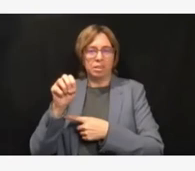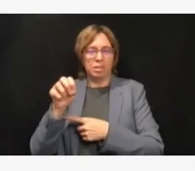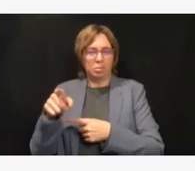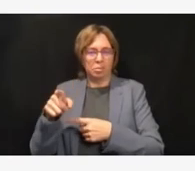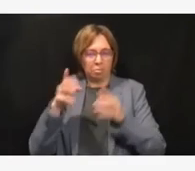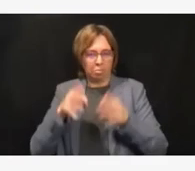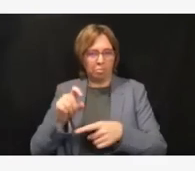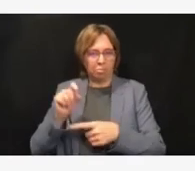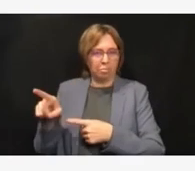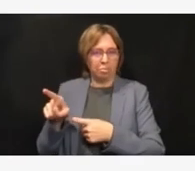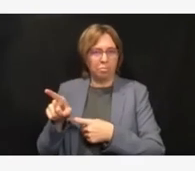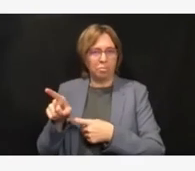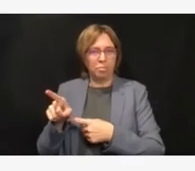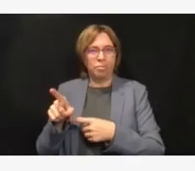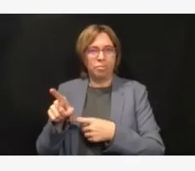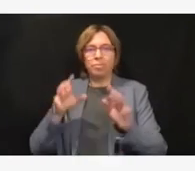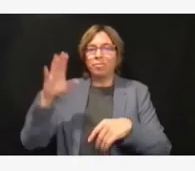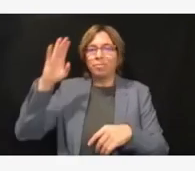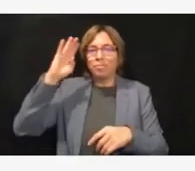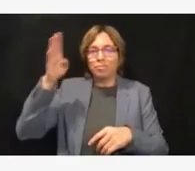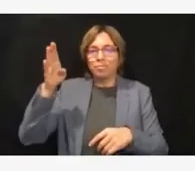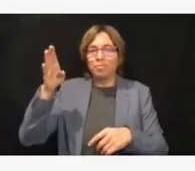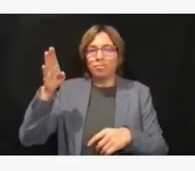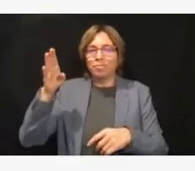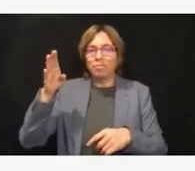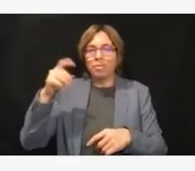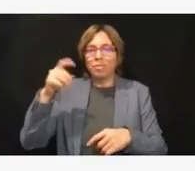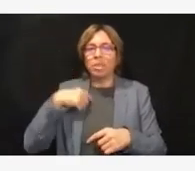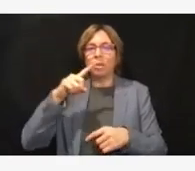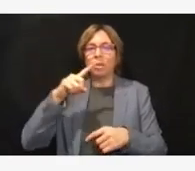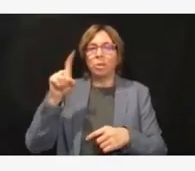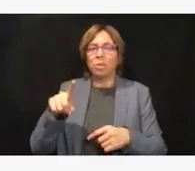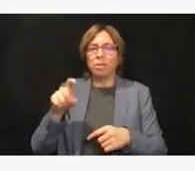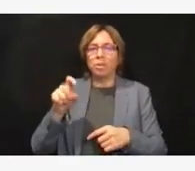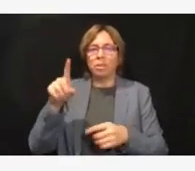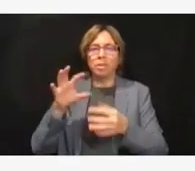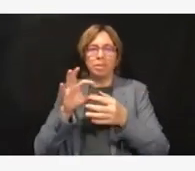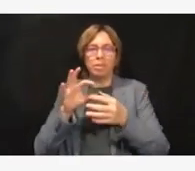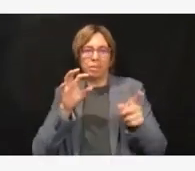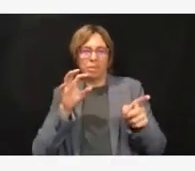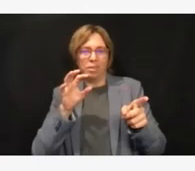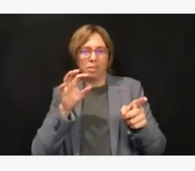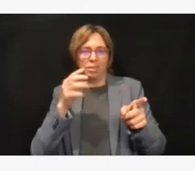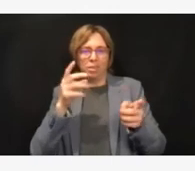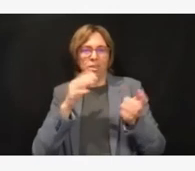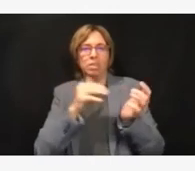Hi, I think my question was for Dr. Hahn. It was pretty similar to Ian's question.